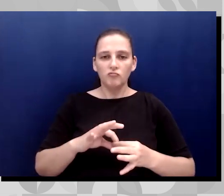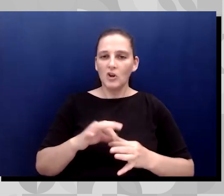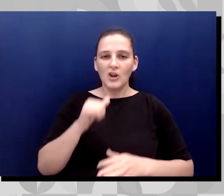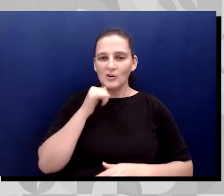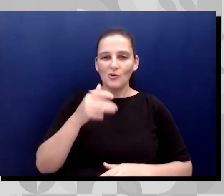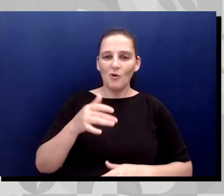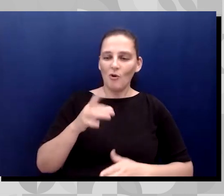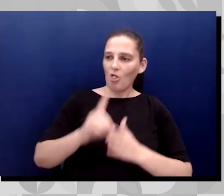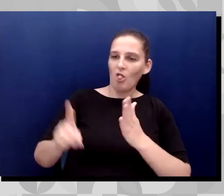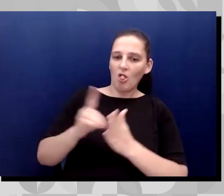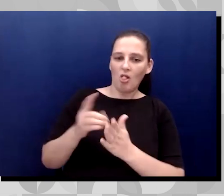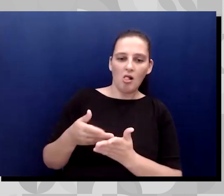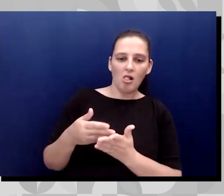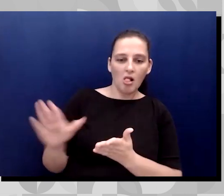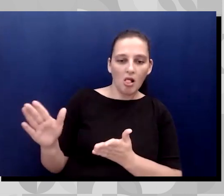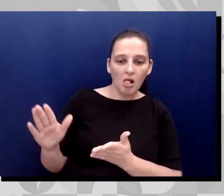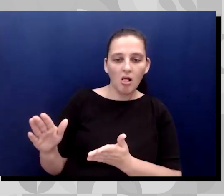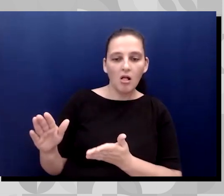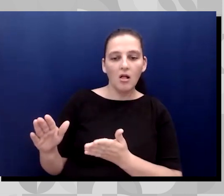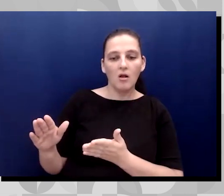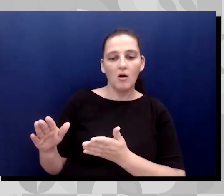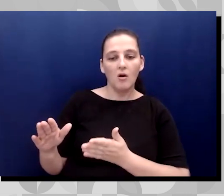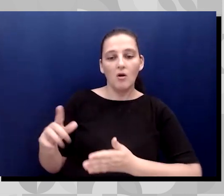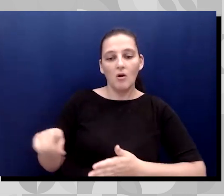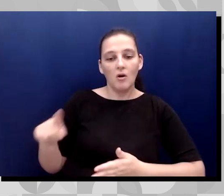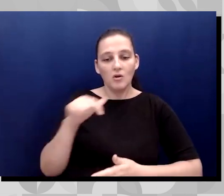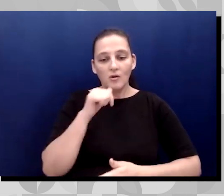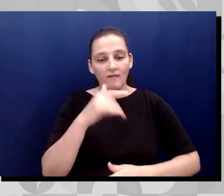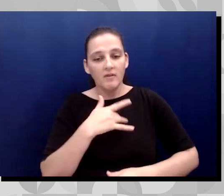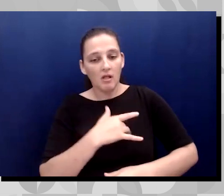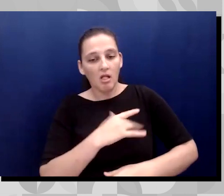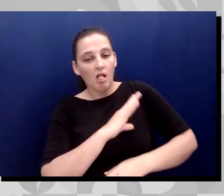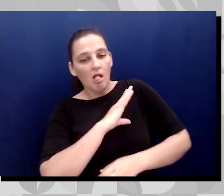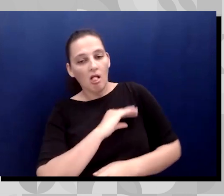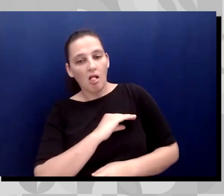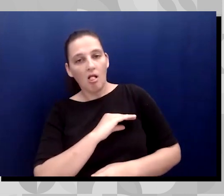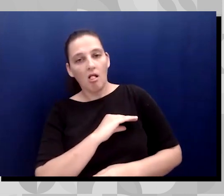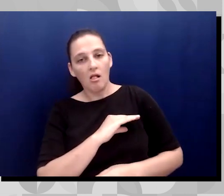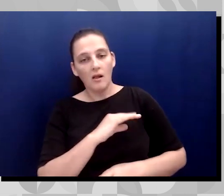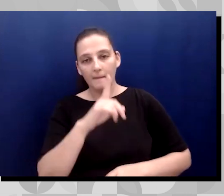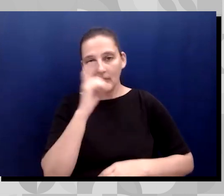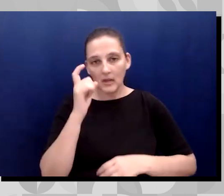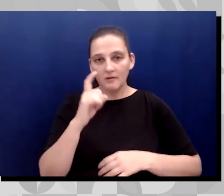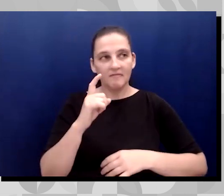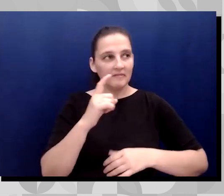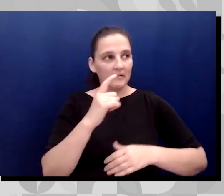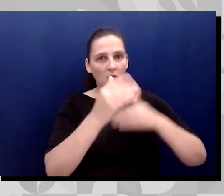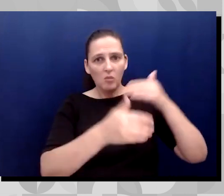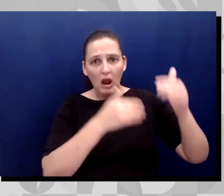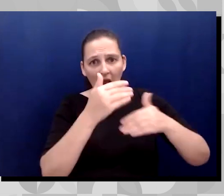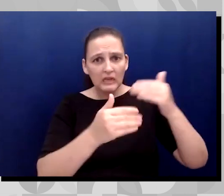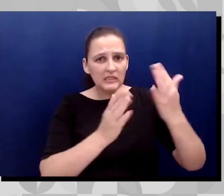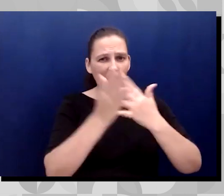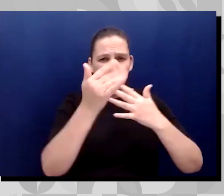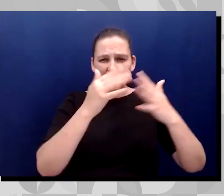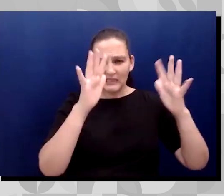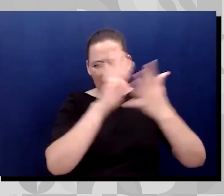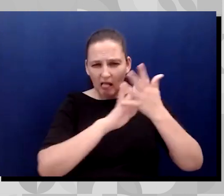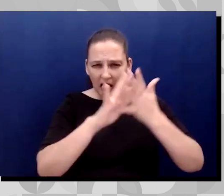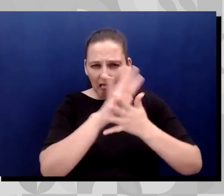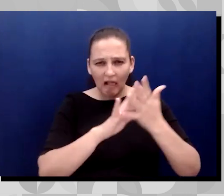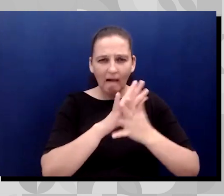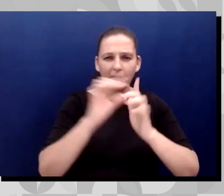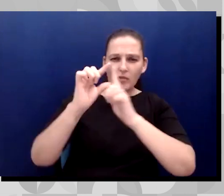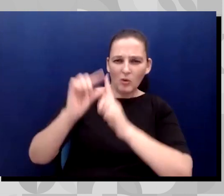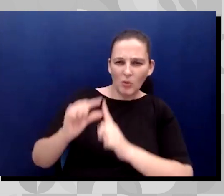feel intimidated because of all the processes and all the terminology that can be, you know, so